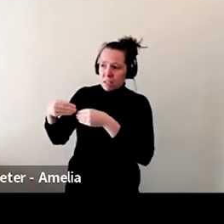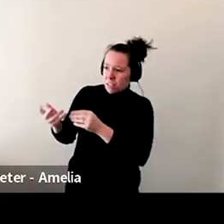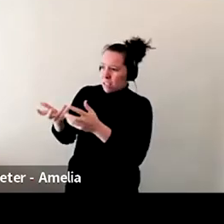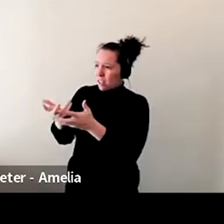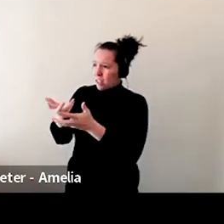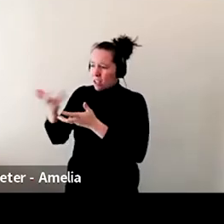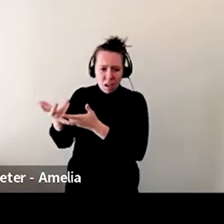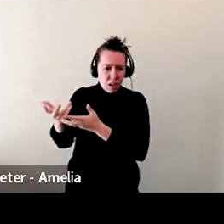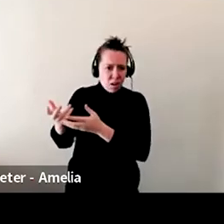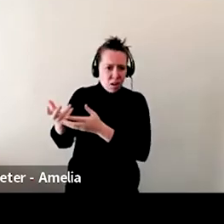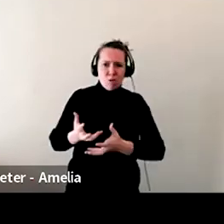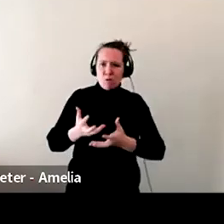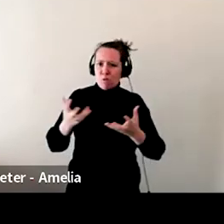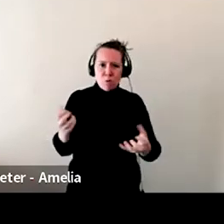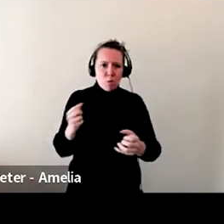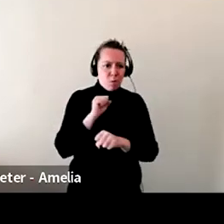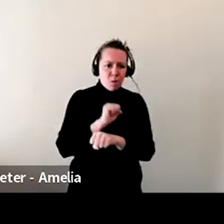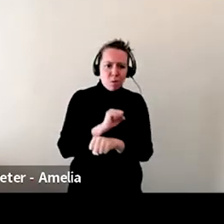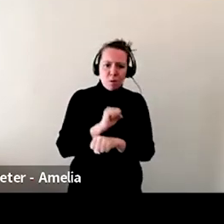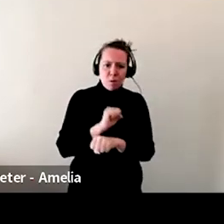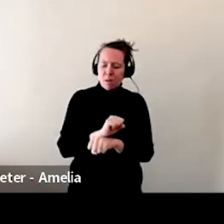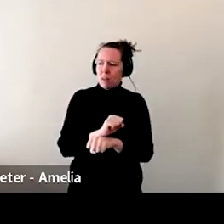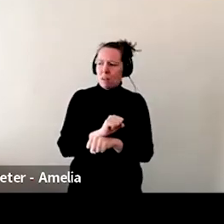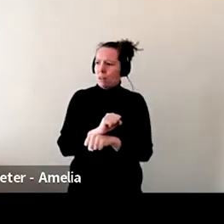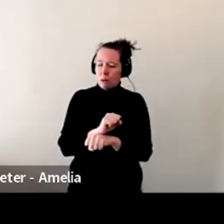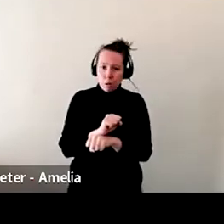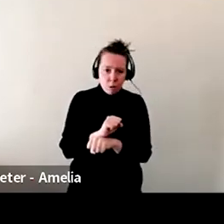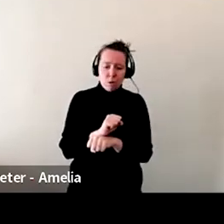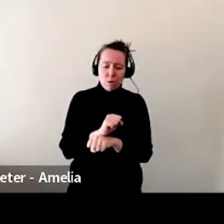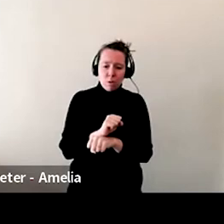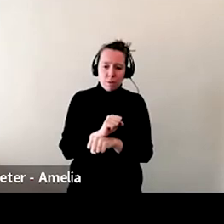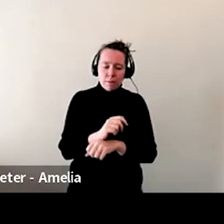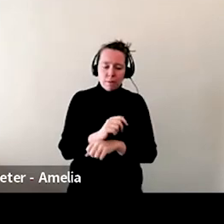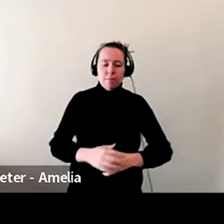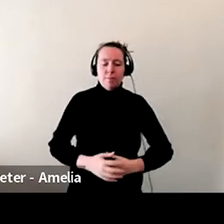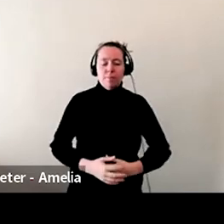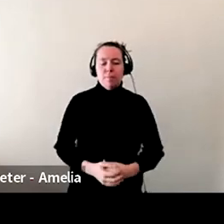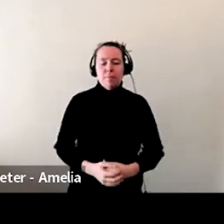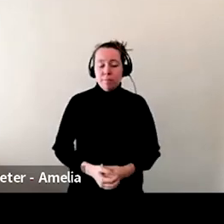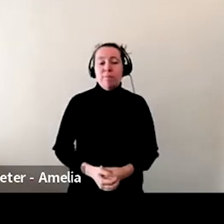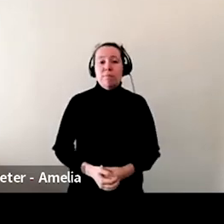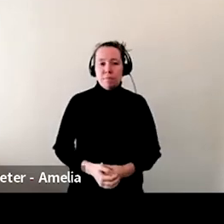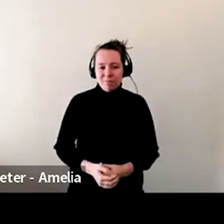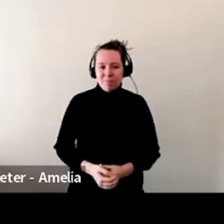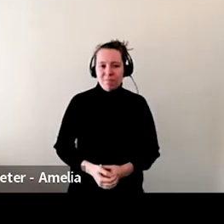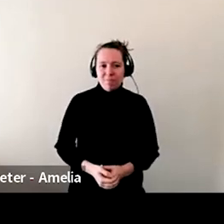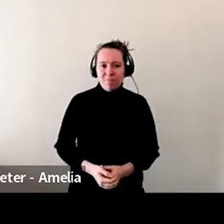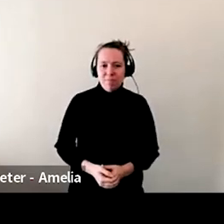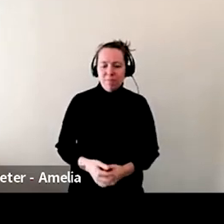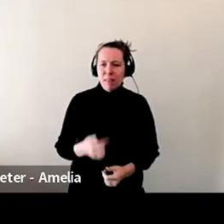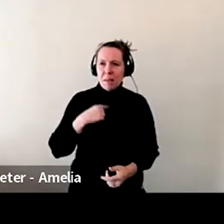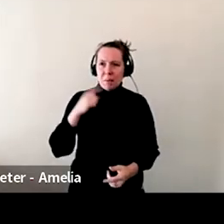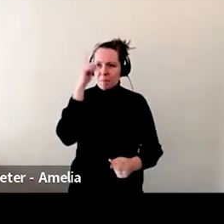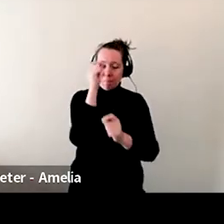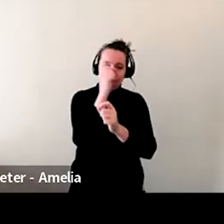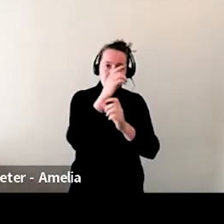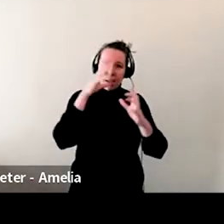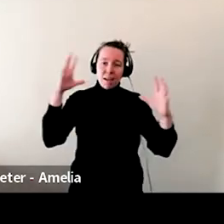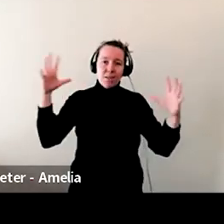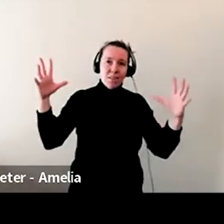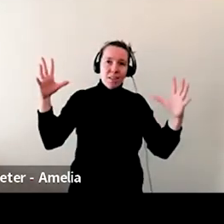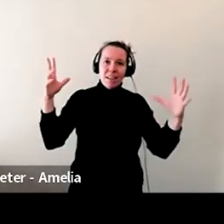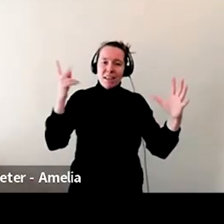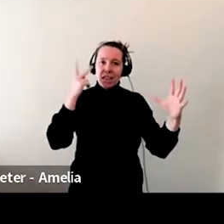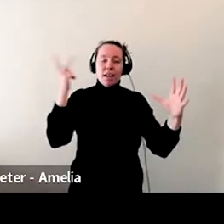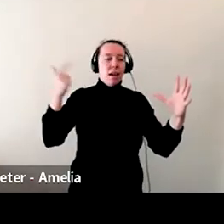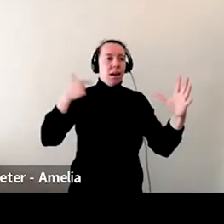just work. Um, it's funny. I imagined like, you know, I don't know, like a Disney bookstore, you know, where I just split